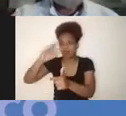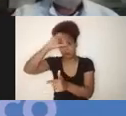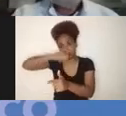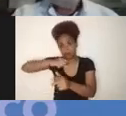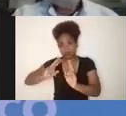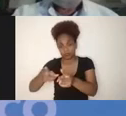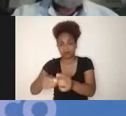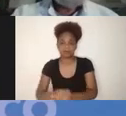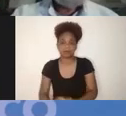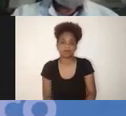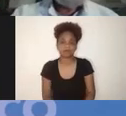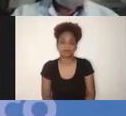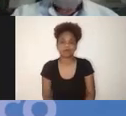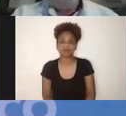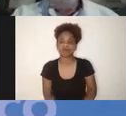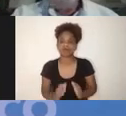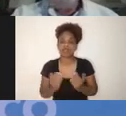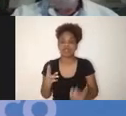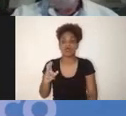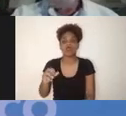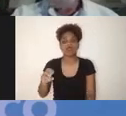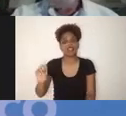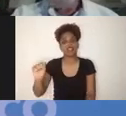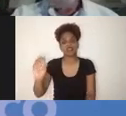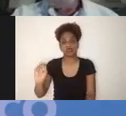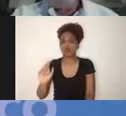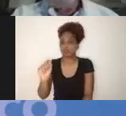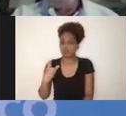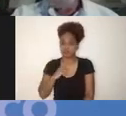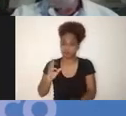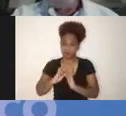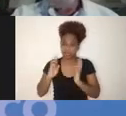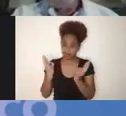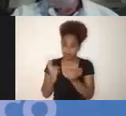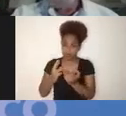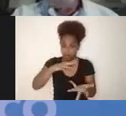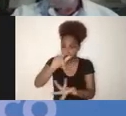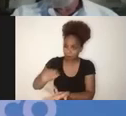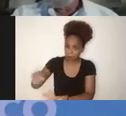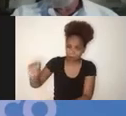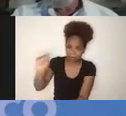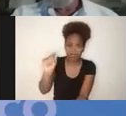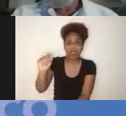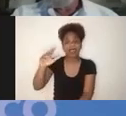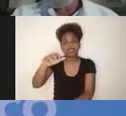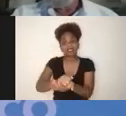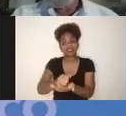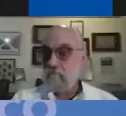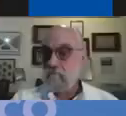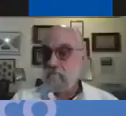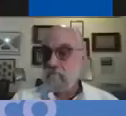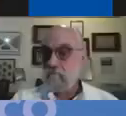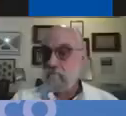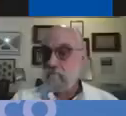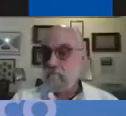UNESCO is holding a global education meeting precisely to secure commitments at the highest level from heads of state and